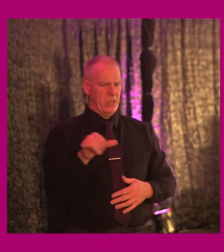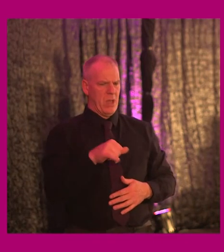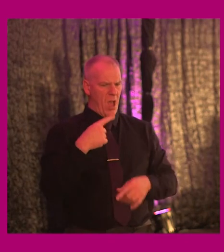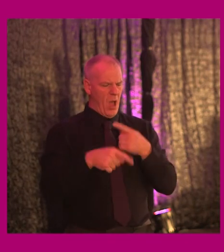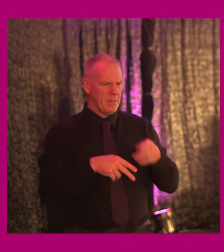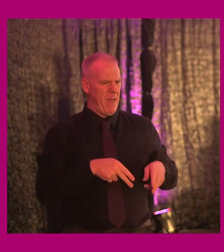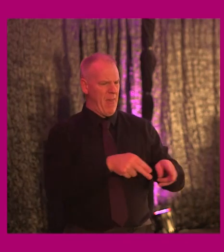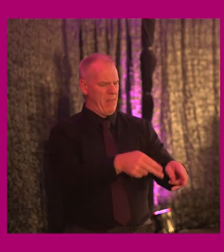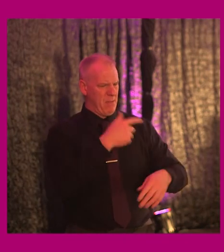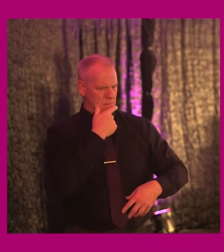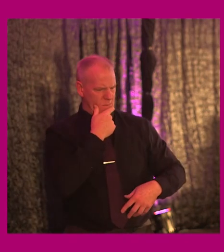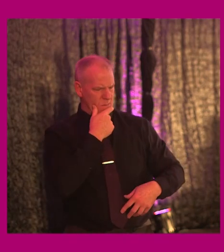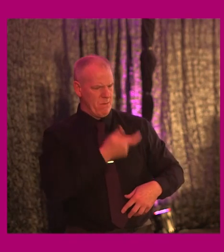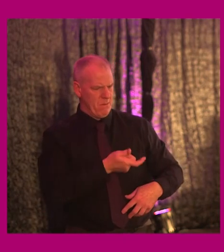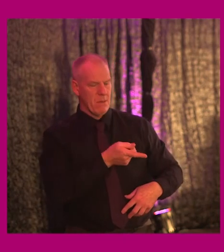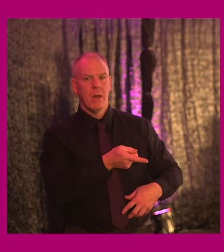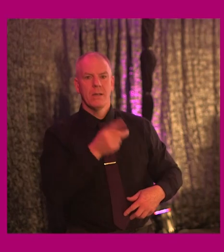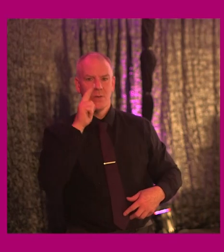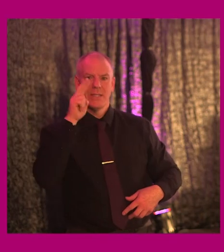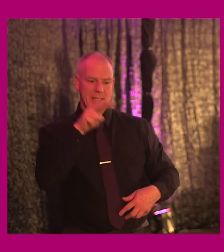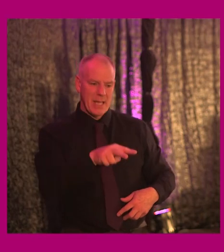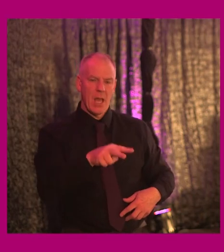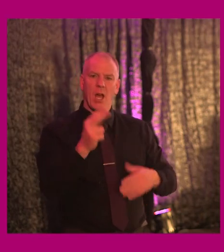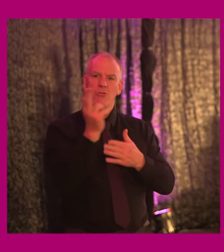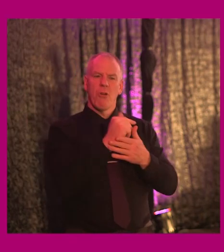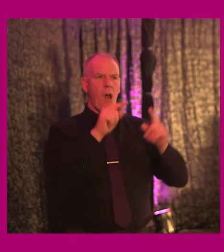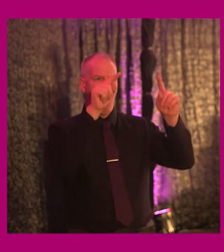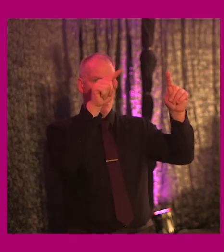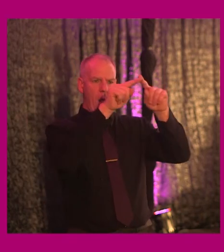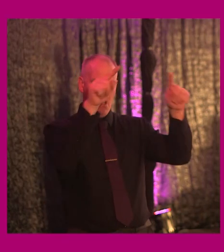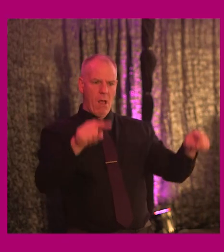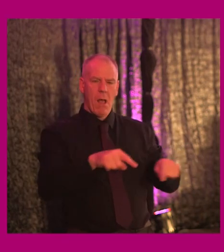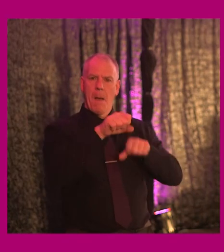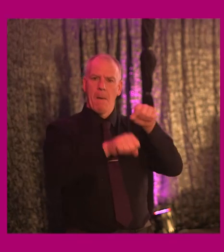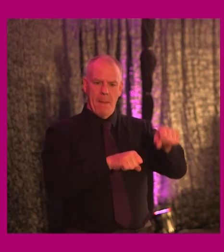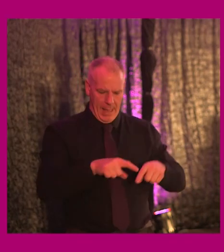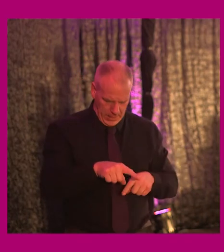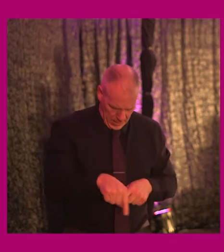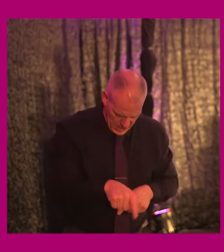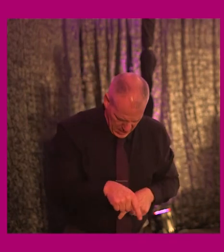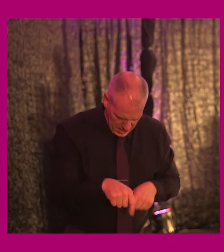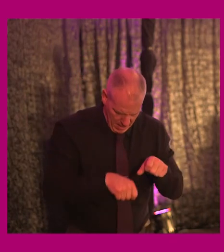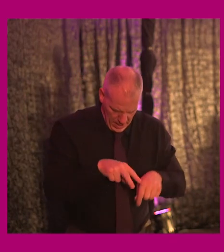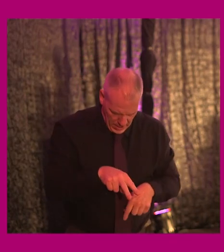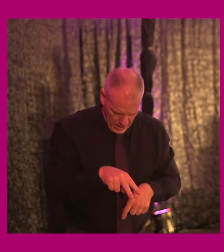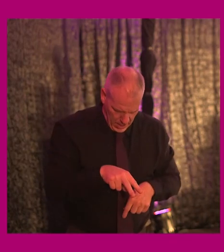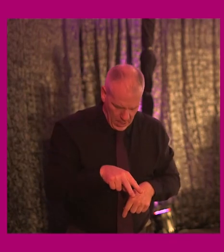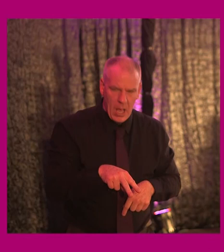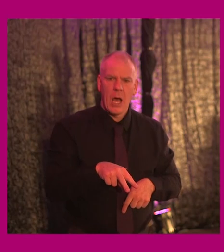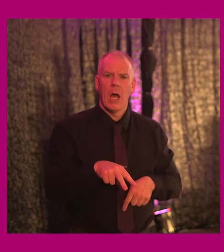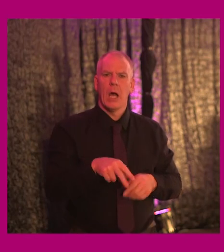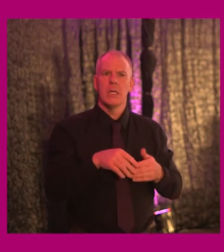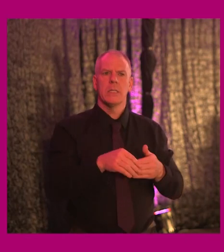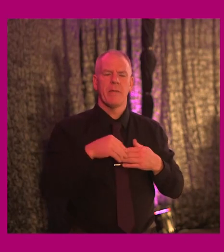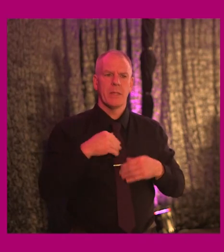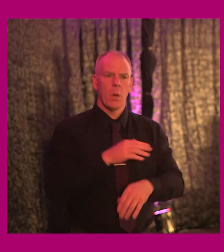always the path. But then you spot a drawing, an outline of a bike on the ground and you ask yourself, is it safe